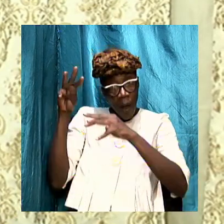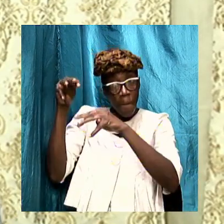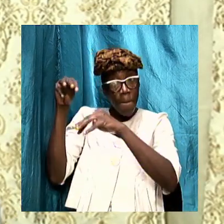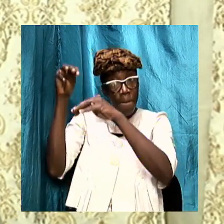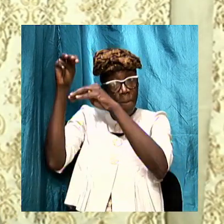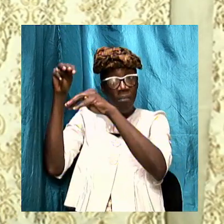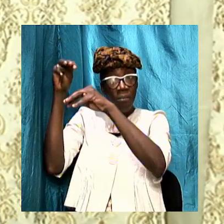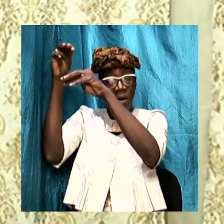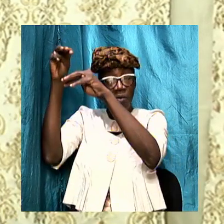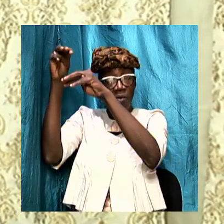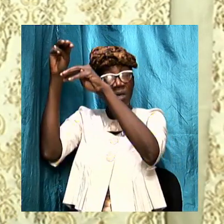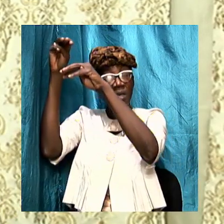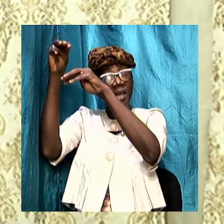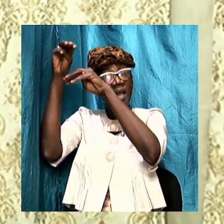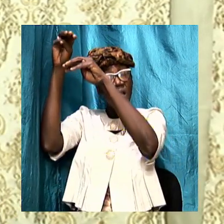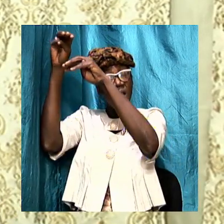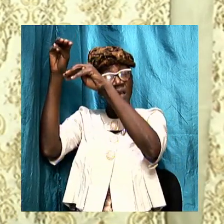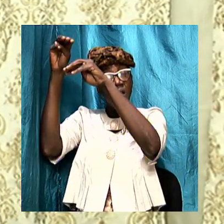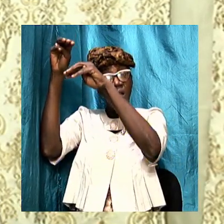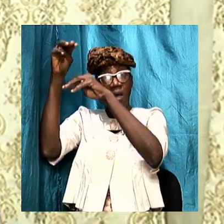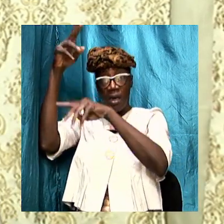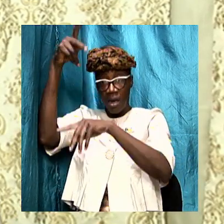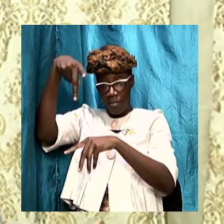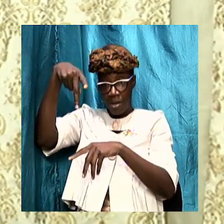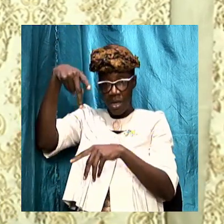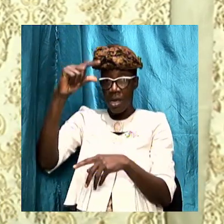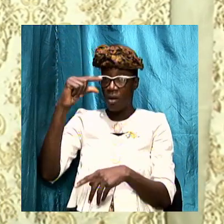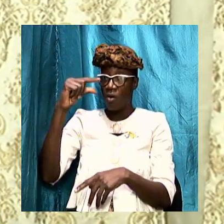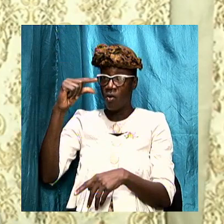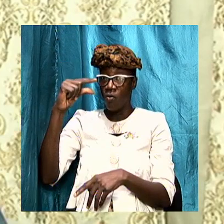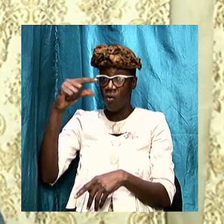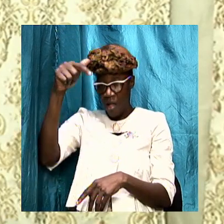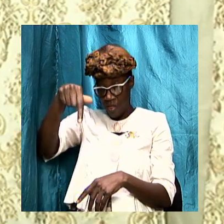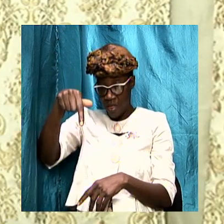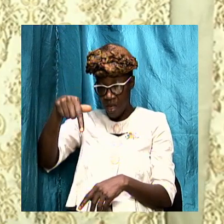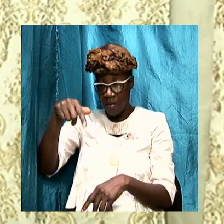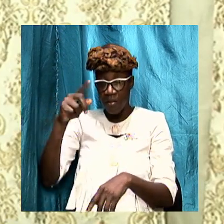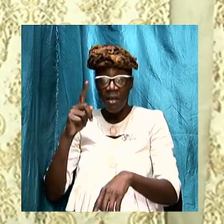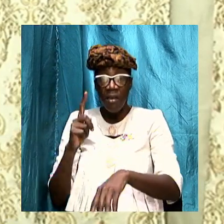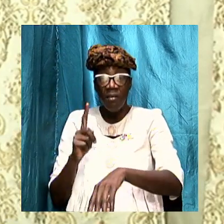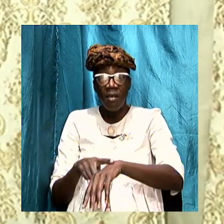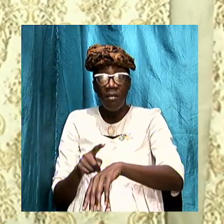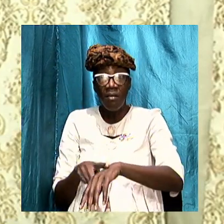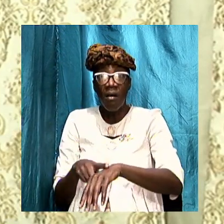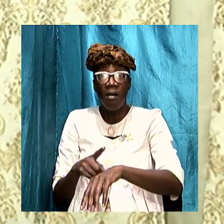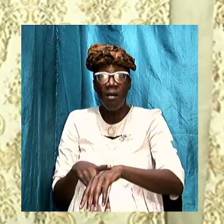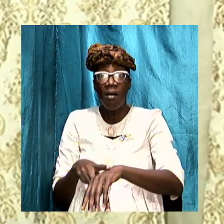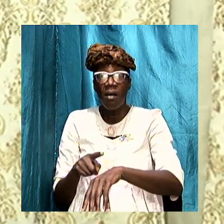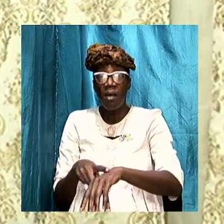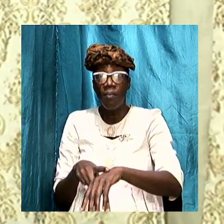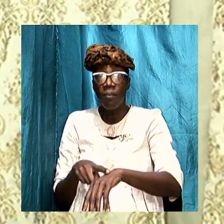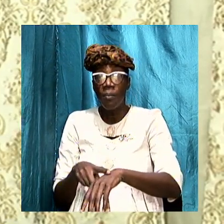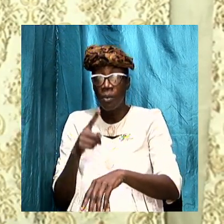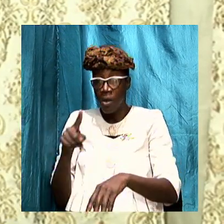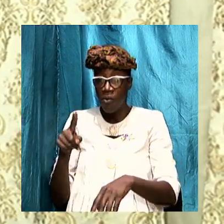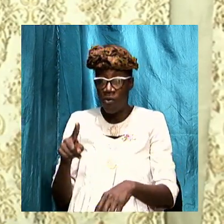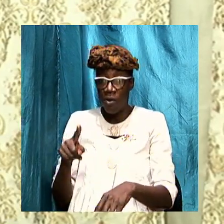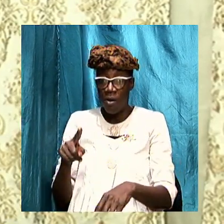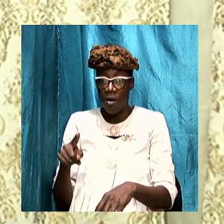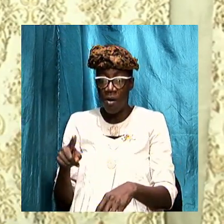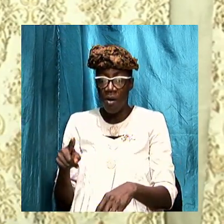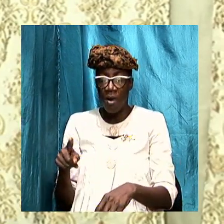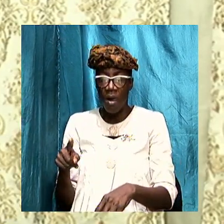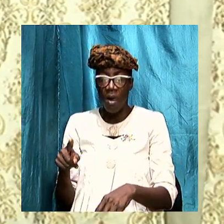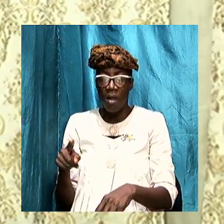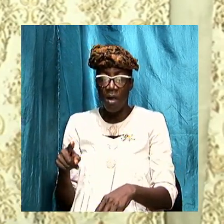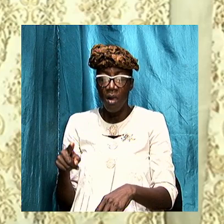are to be on our P's and Q's this is our moment this is the time for us to